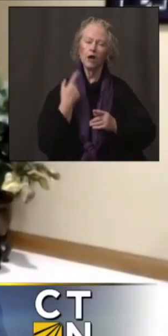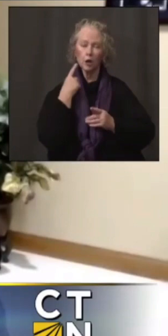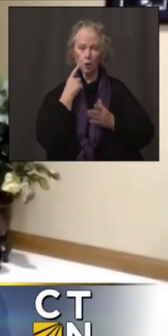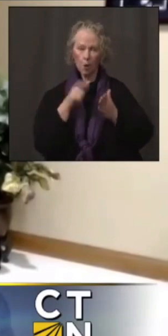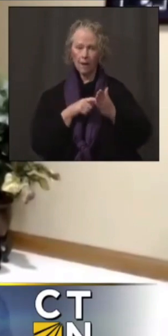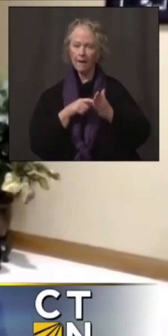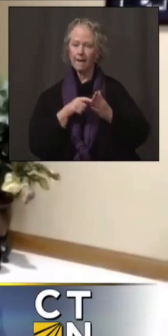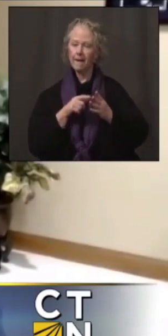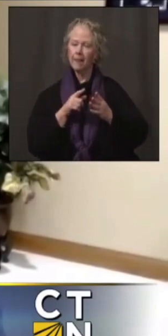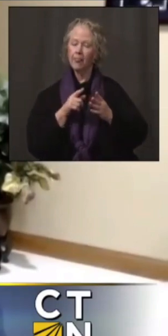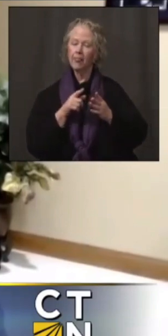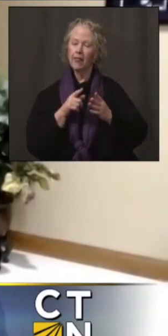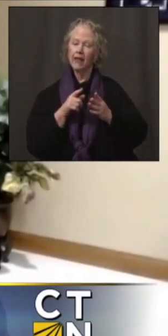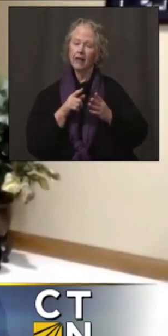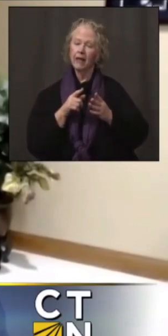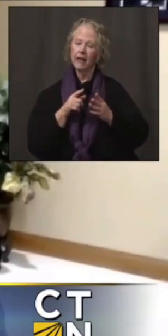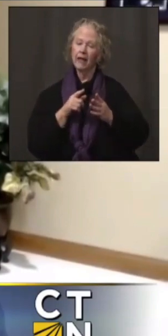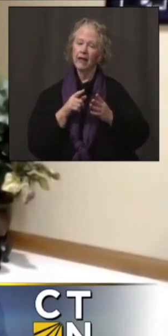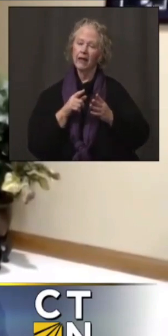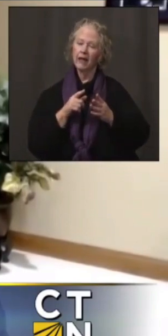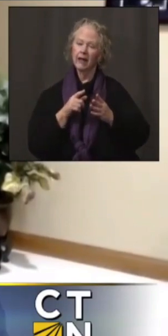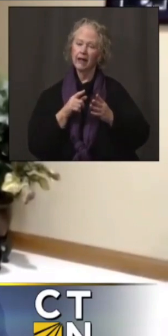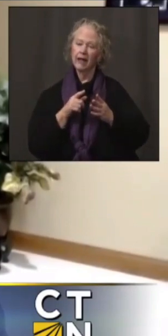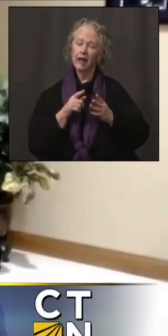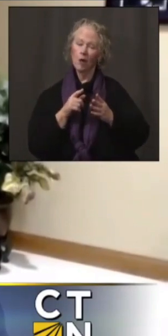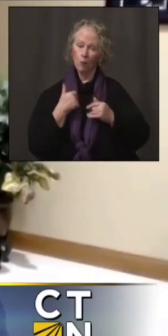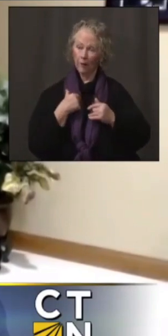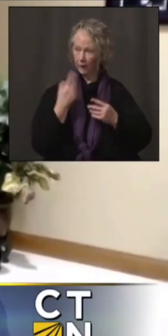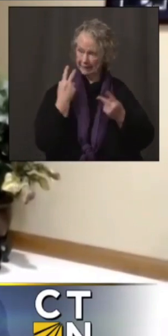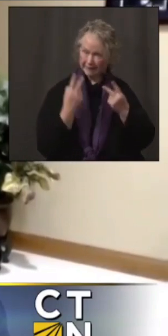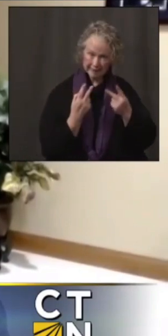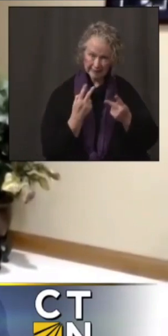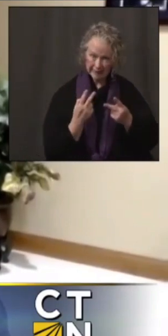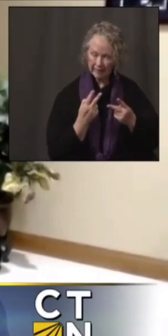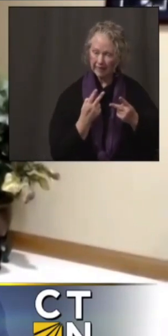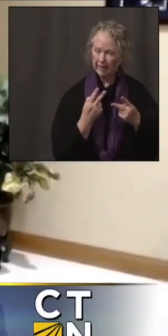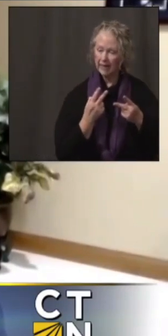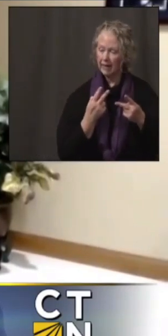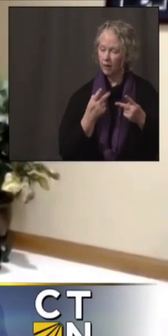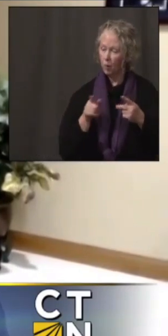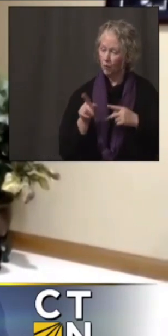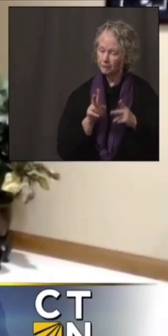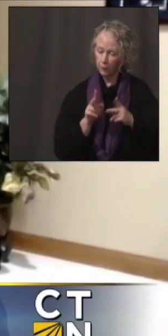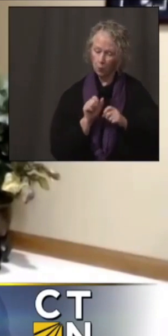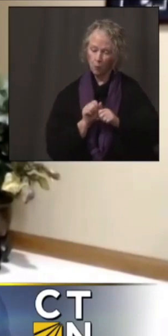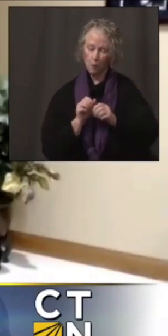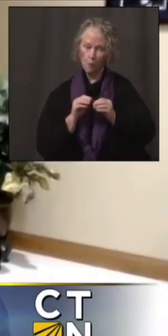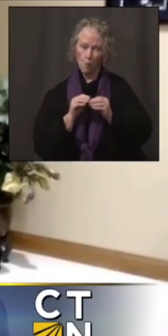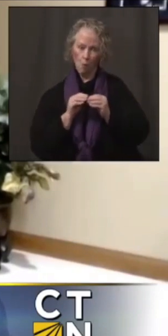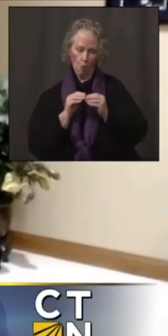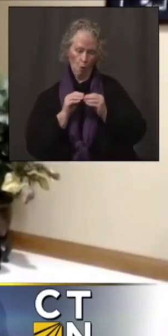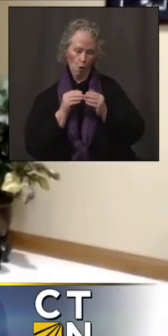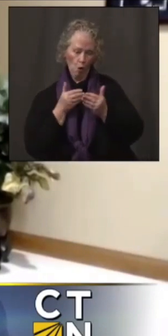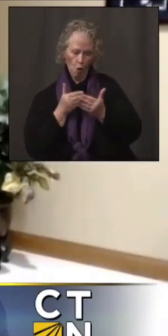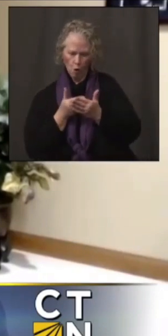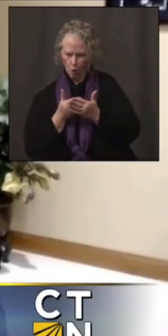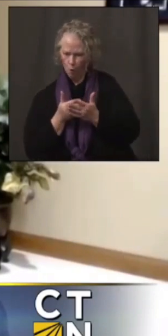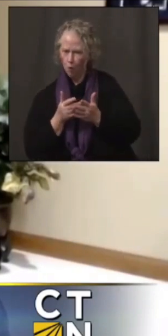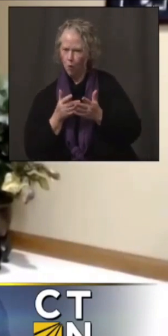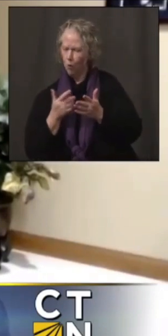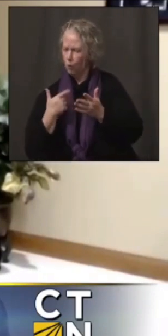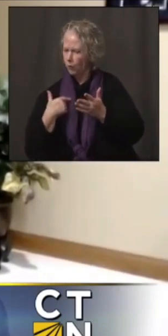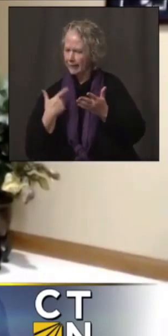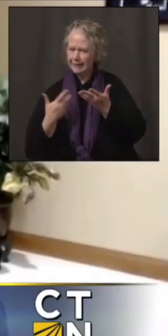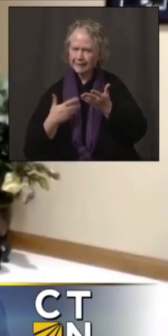concerns that we address that, that, uh, that exist amongst those that are close to the bedside, the more questions we answer, uh, the